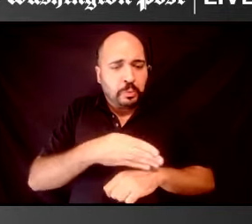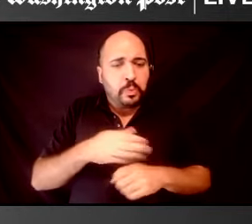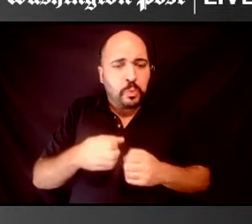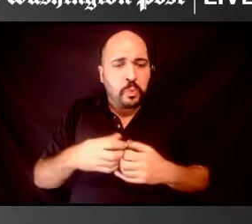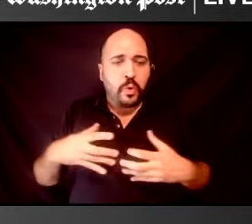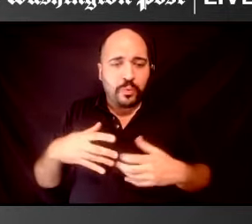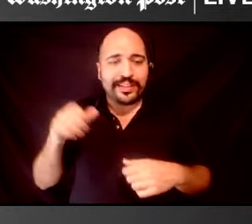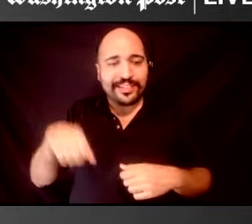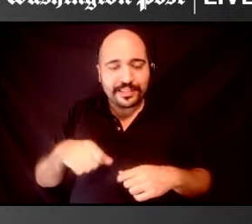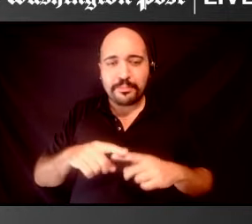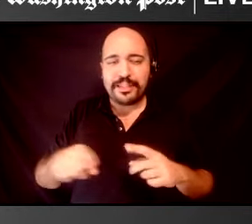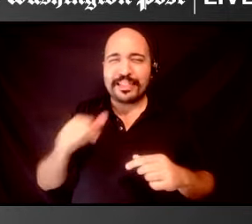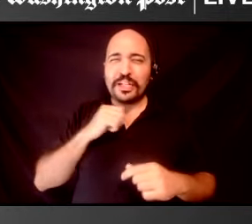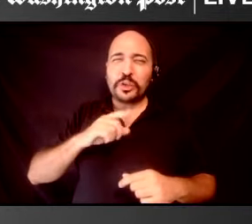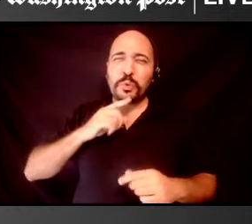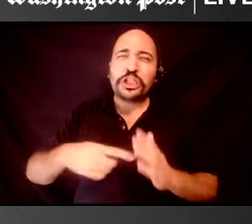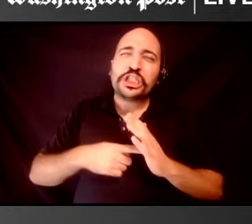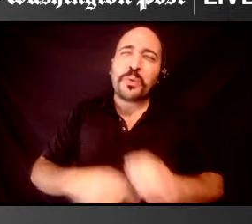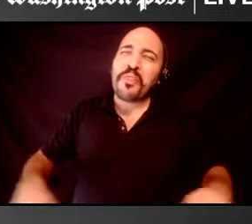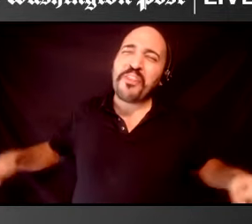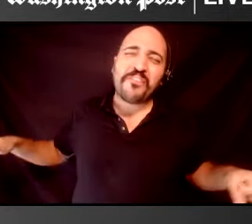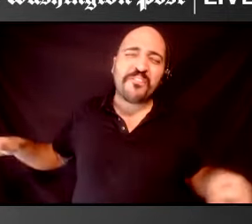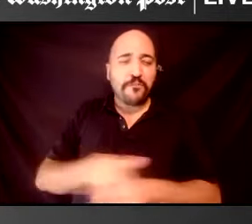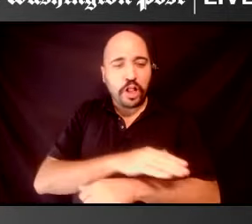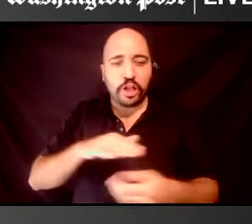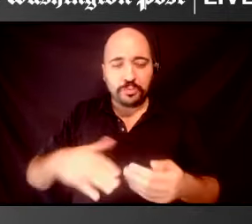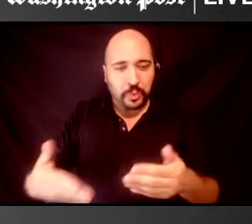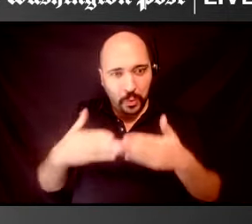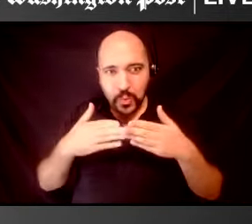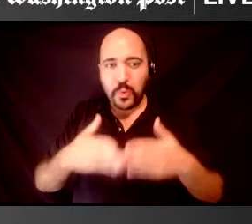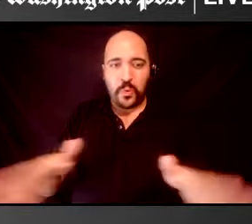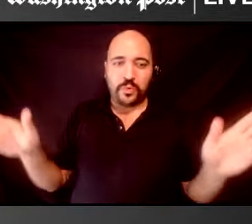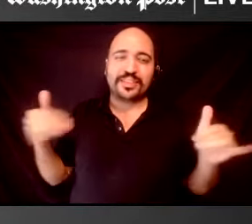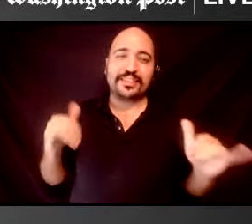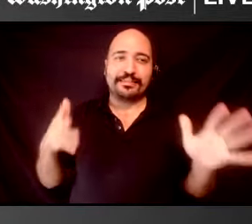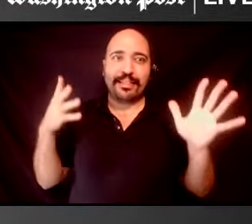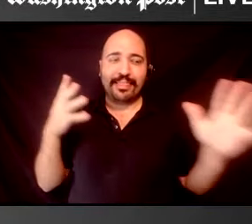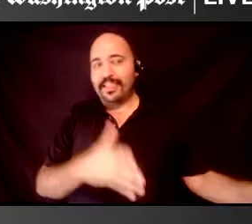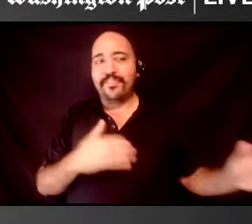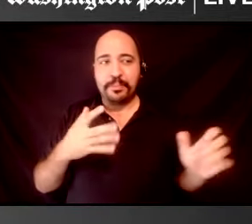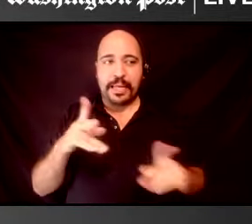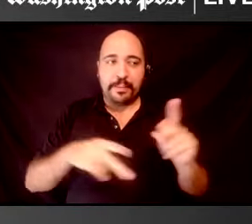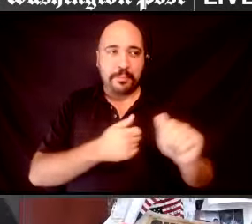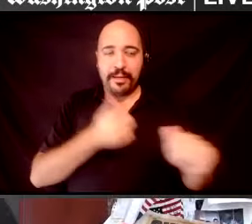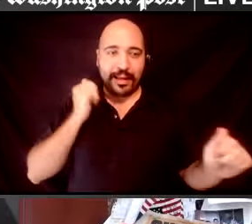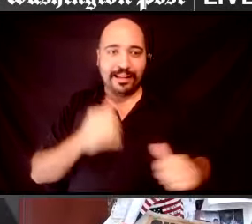not really showing the community as a whole. They're still leaving so many of us behind.